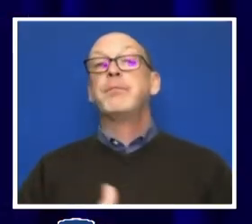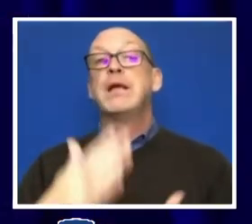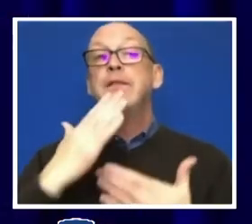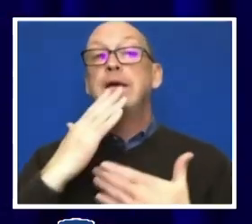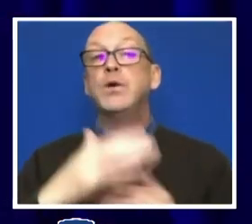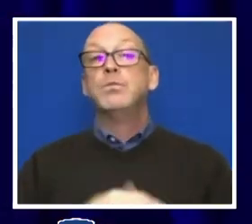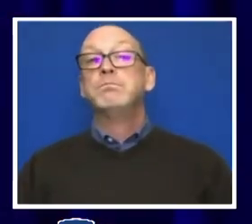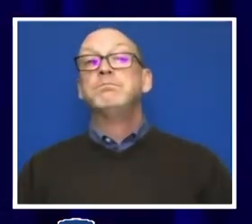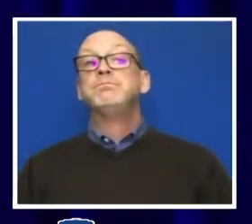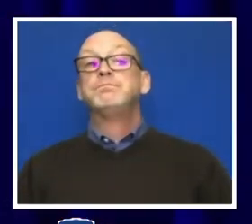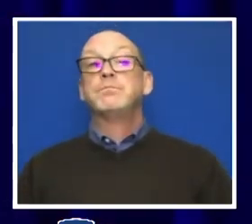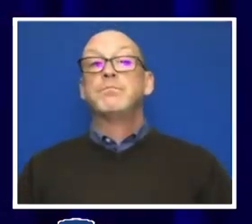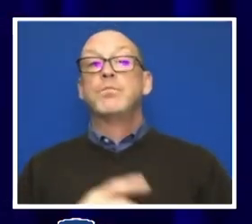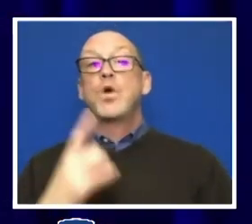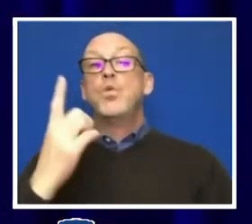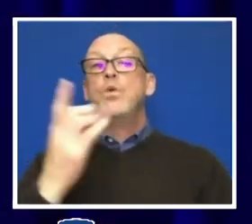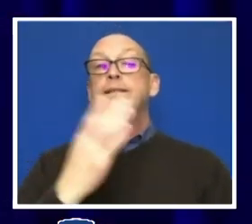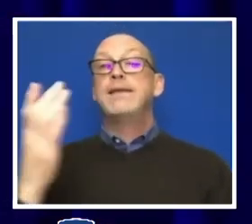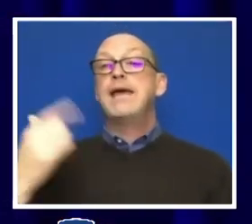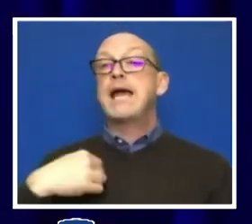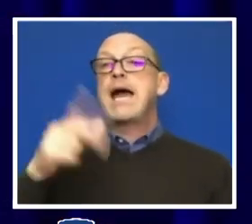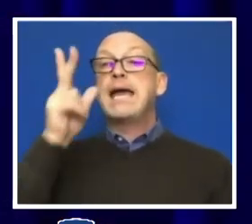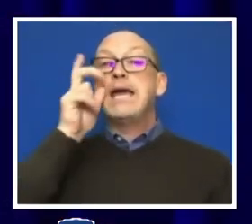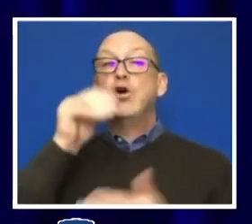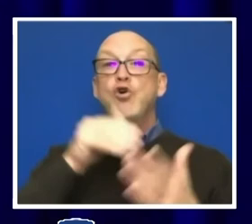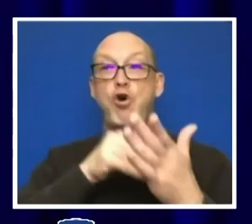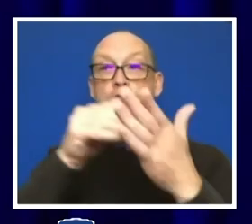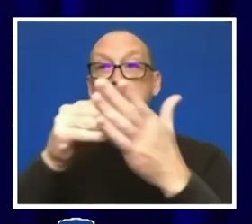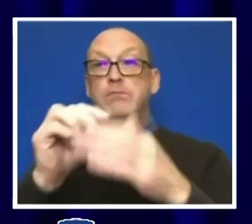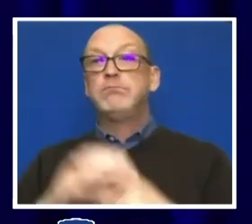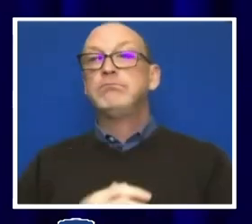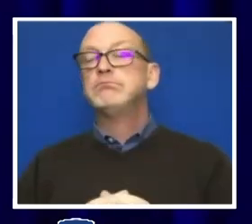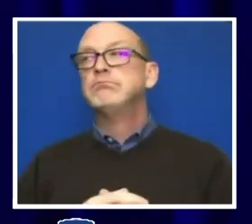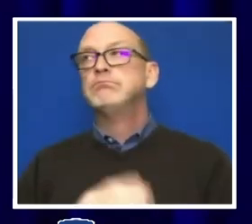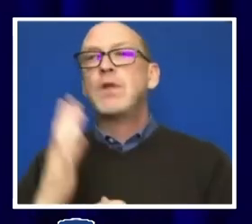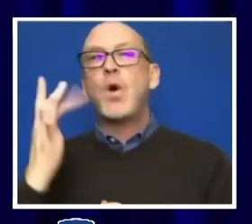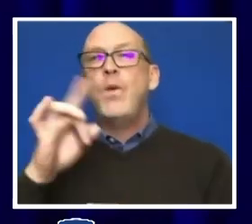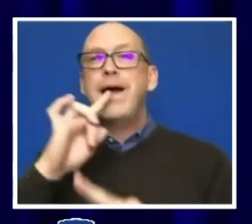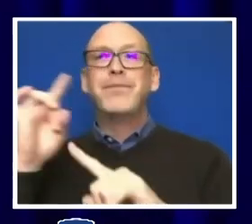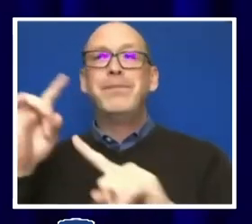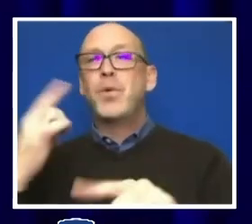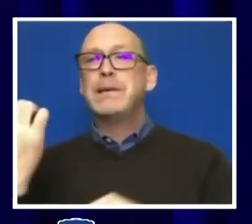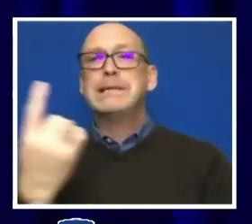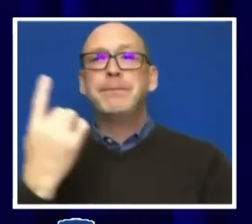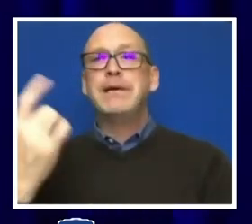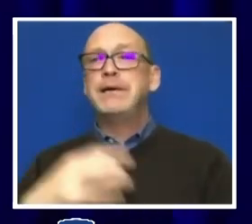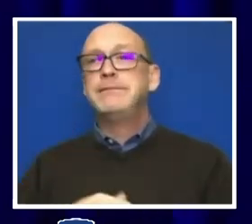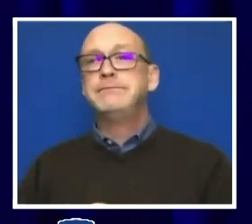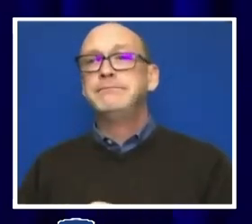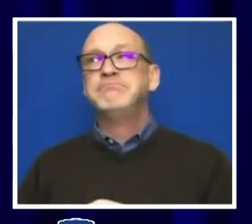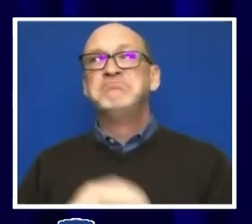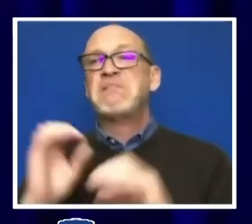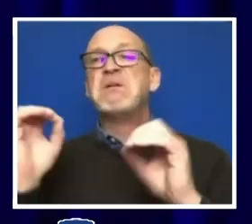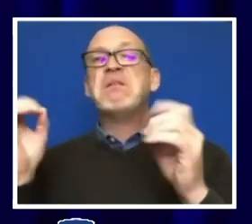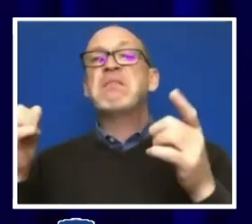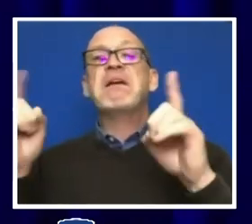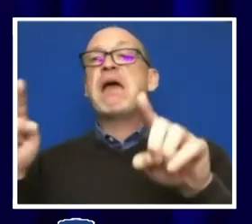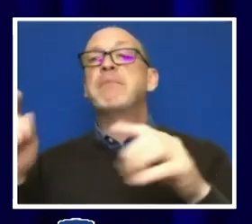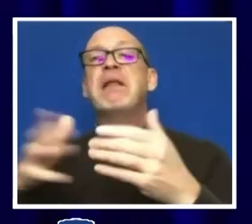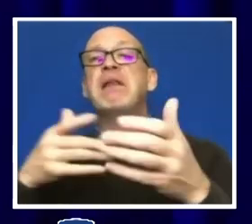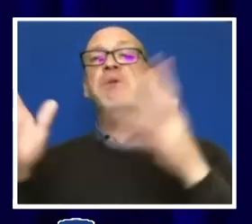One of the things that I hear frequently is, well, why report something? Nothing ever happens anyway.